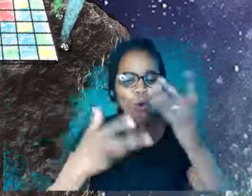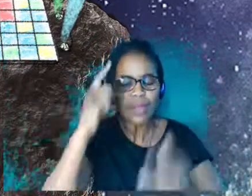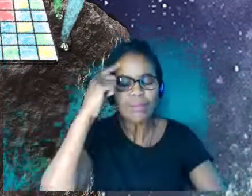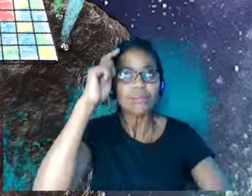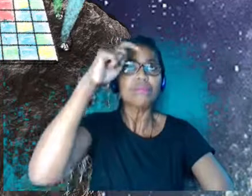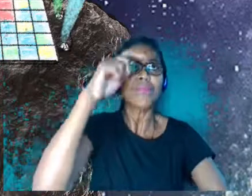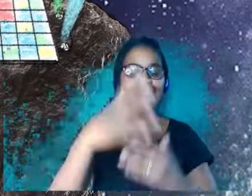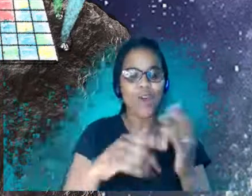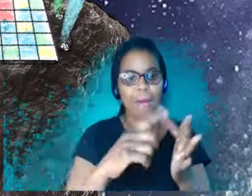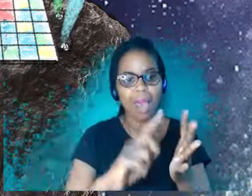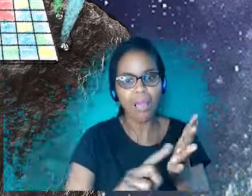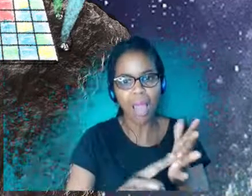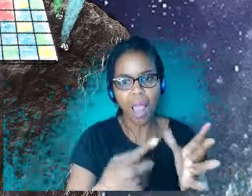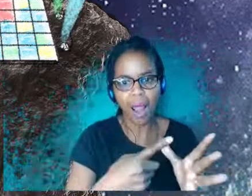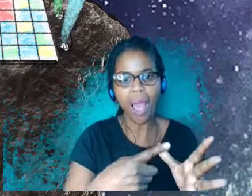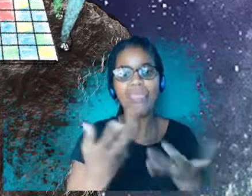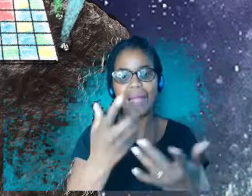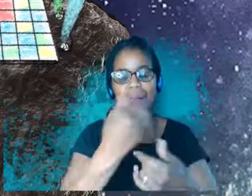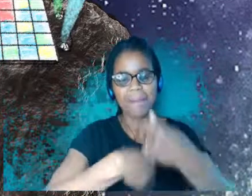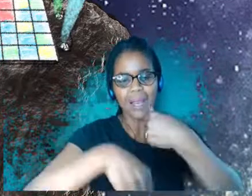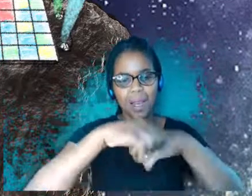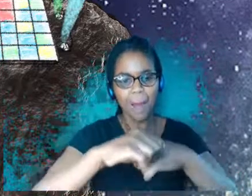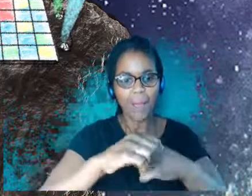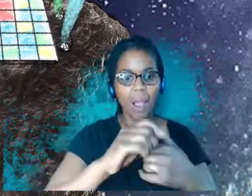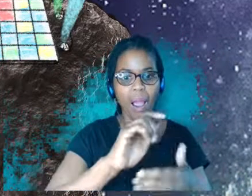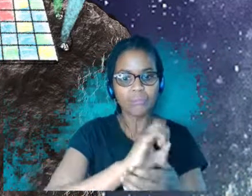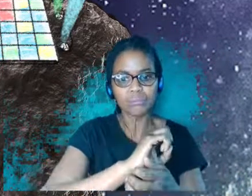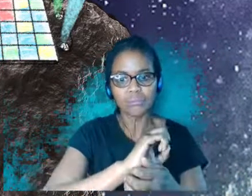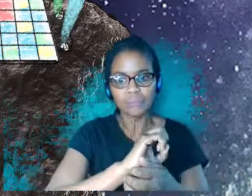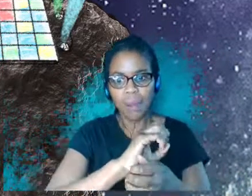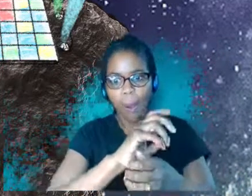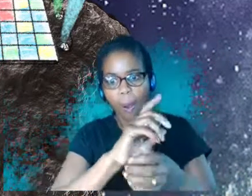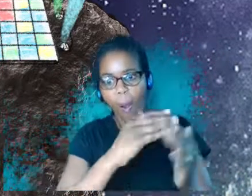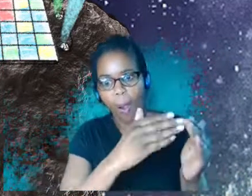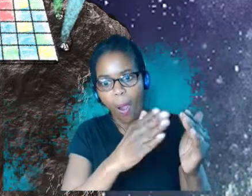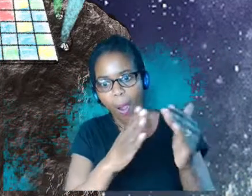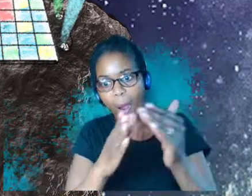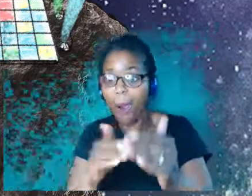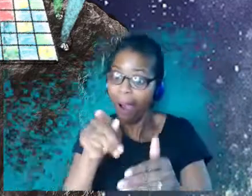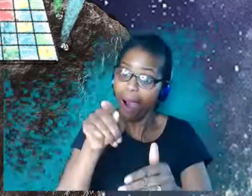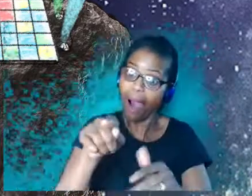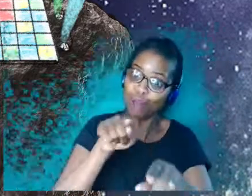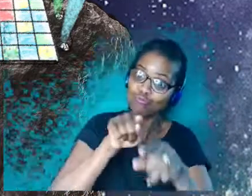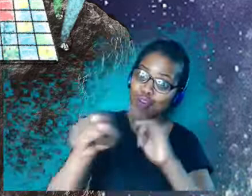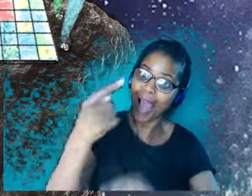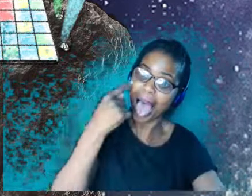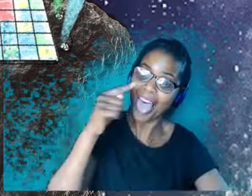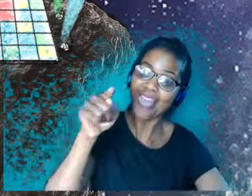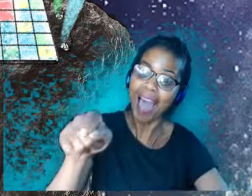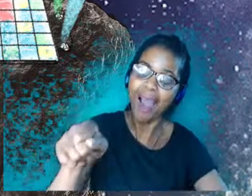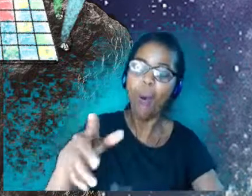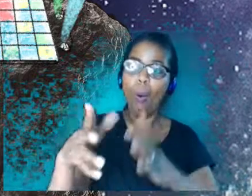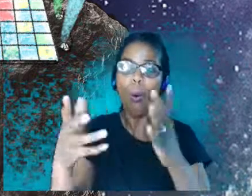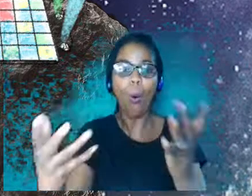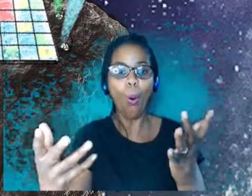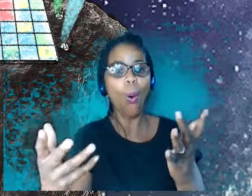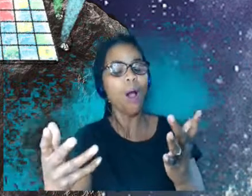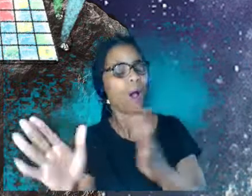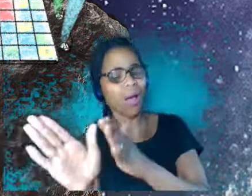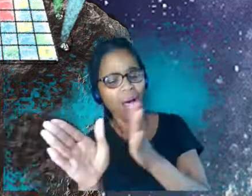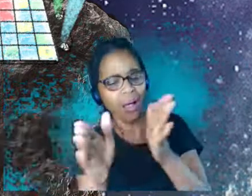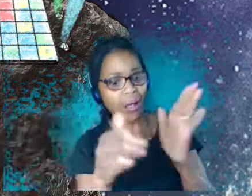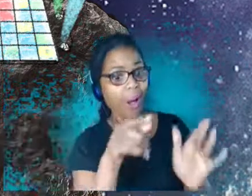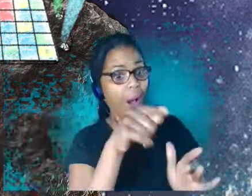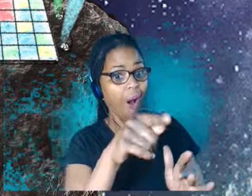kind of morph to be like, oh, well, what if we did this? And what if, you know, we were able to have a person experience kind of this